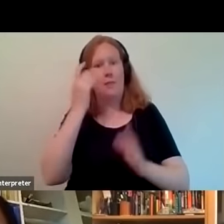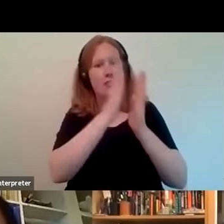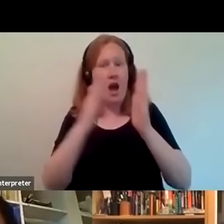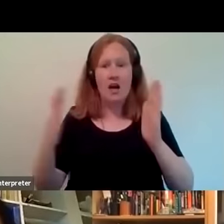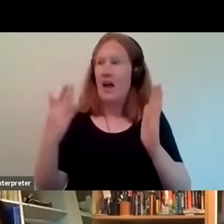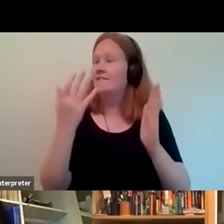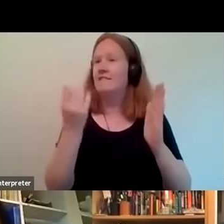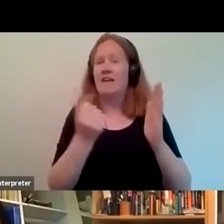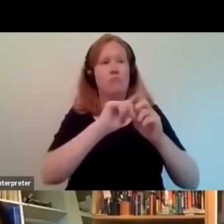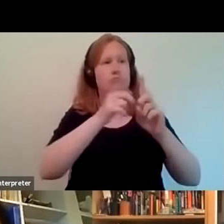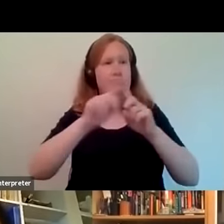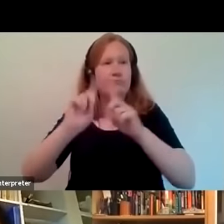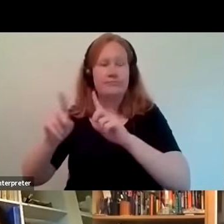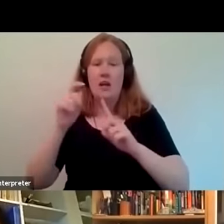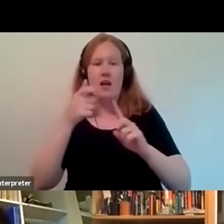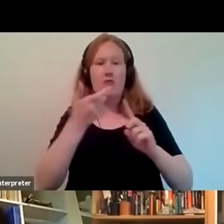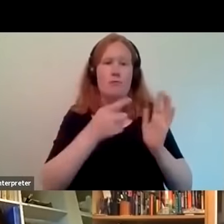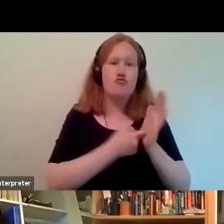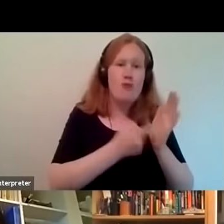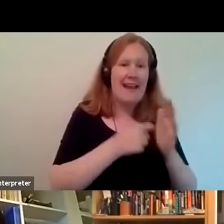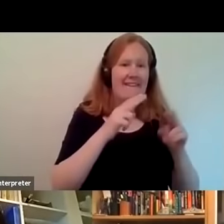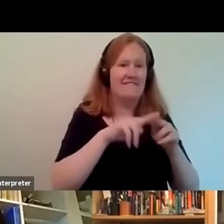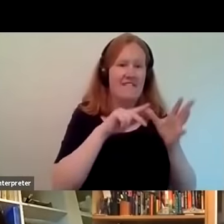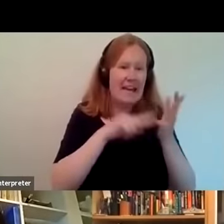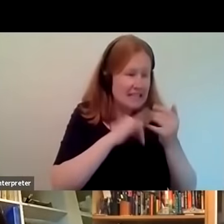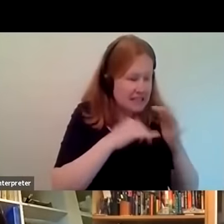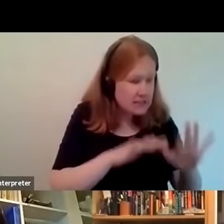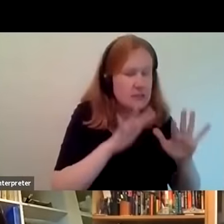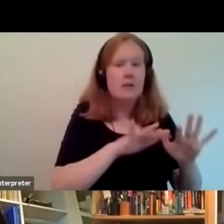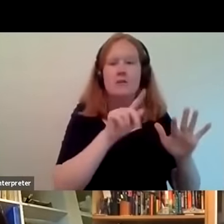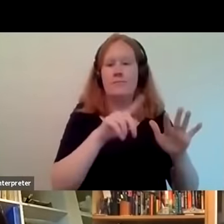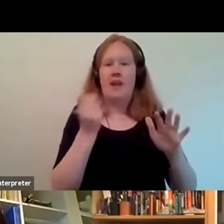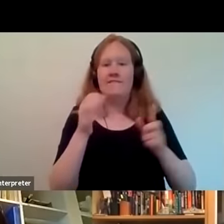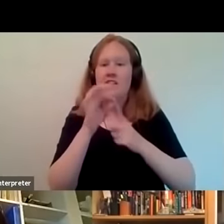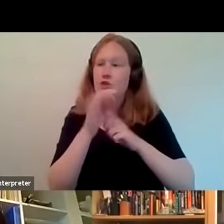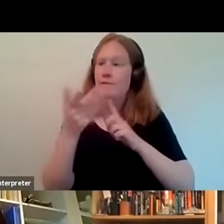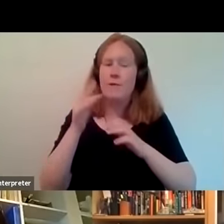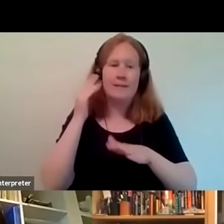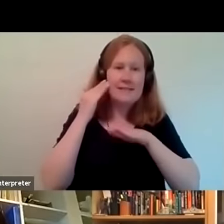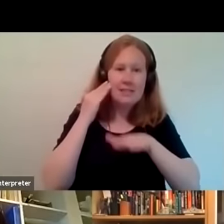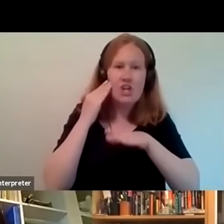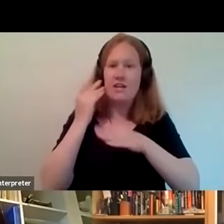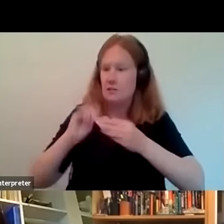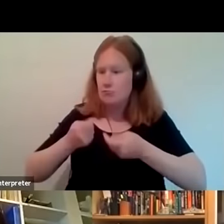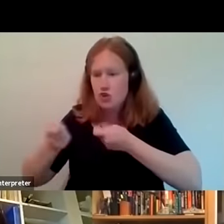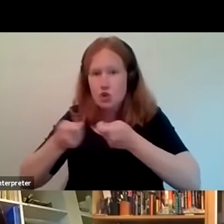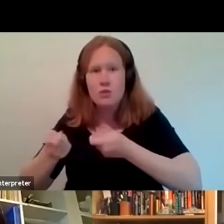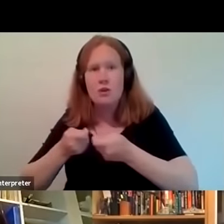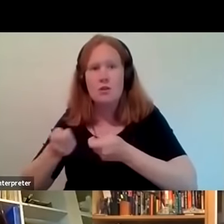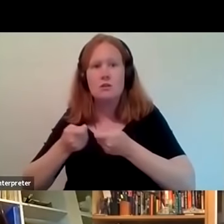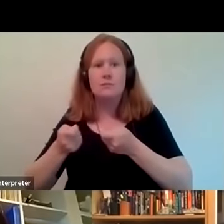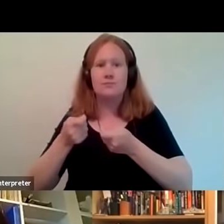there around from reggae fans we've got people that we've got interviews in there from djs and producers we've got